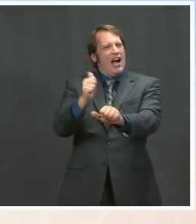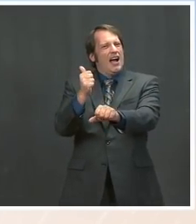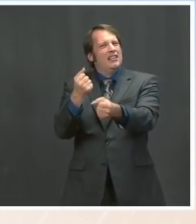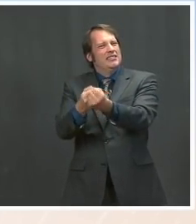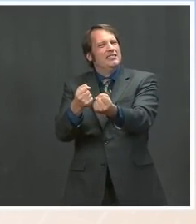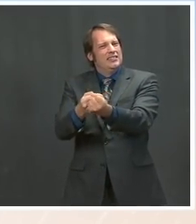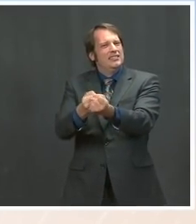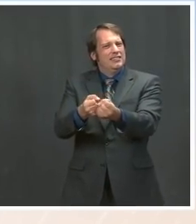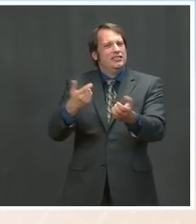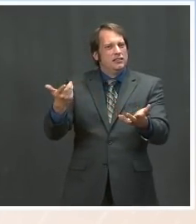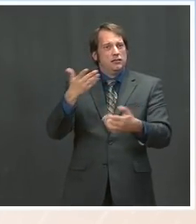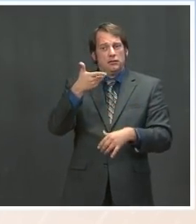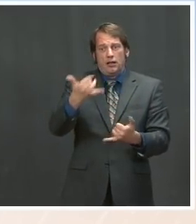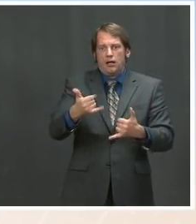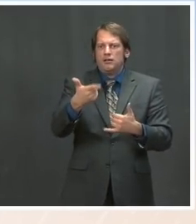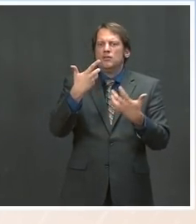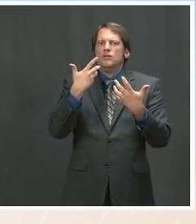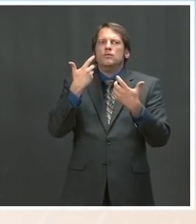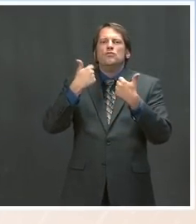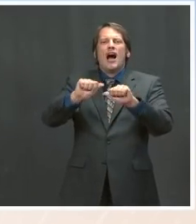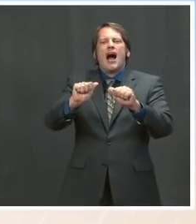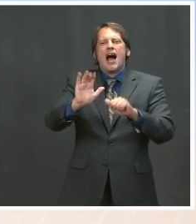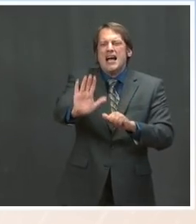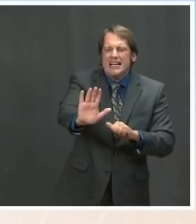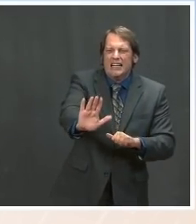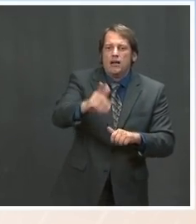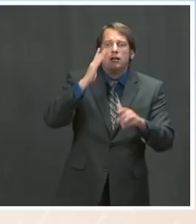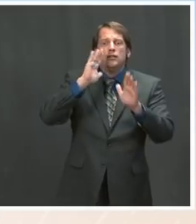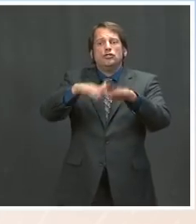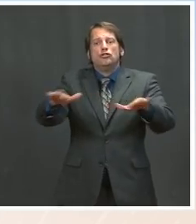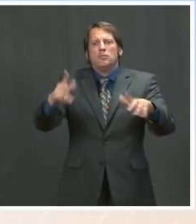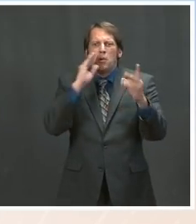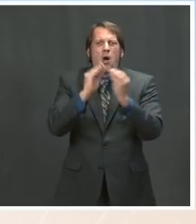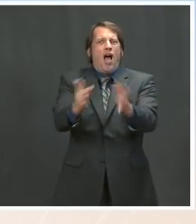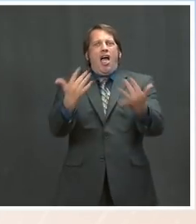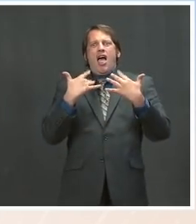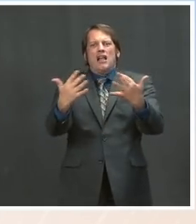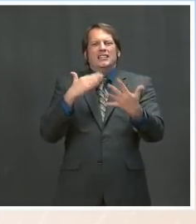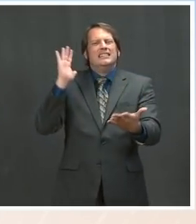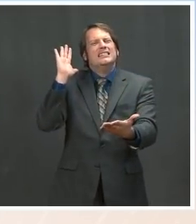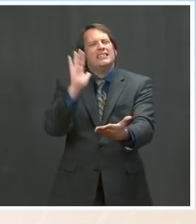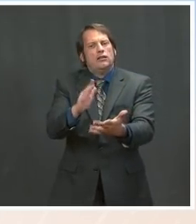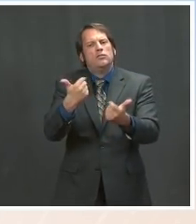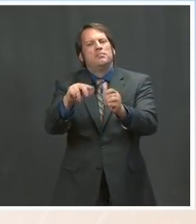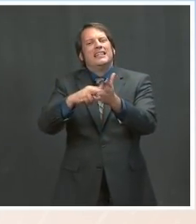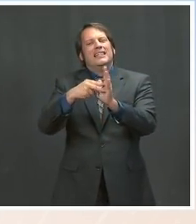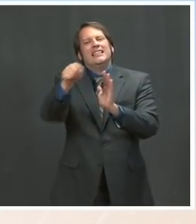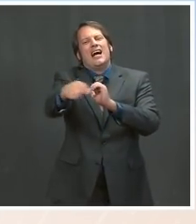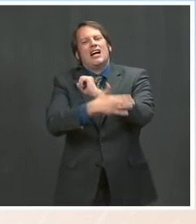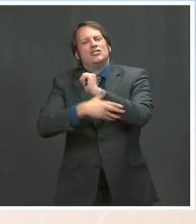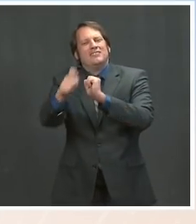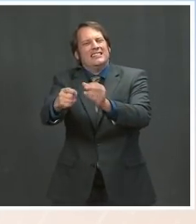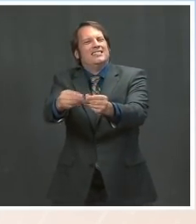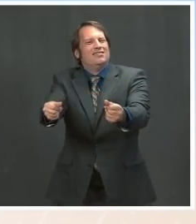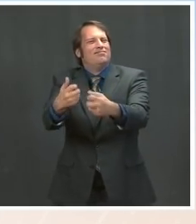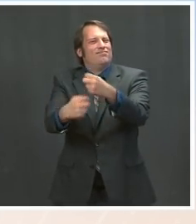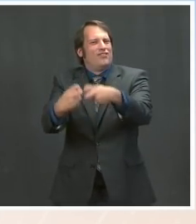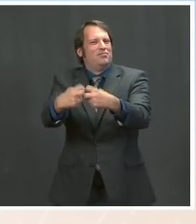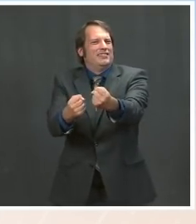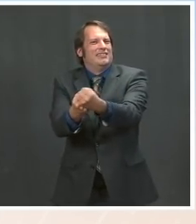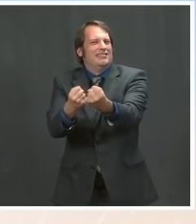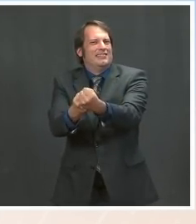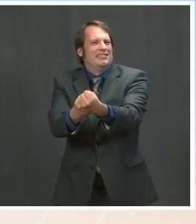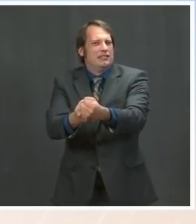in years to come. Go ahead. The Thanks, Jen. The readout from Jake Sullivan's call just hit a little bit ago. Ms. Timely.